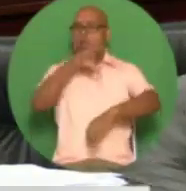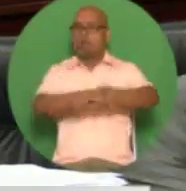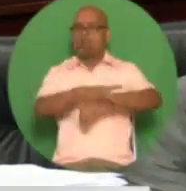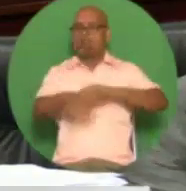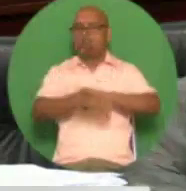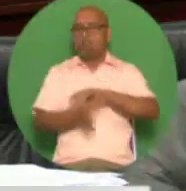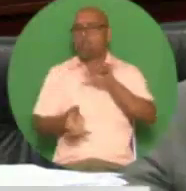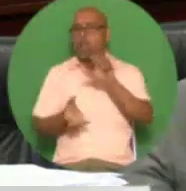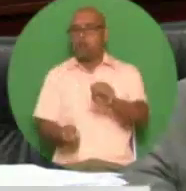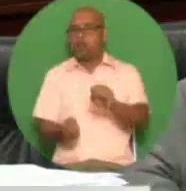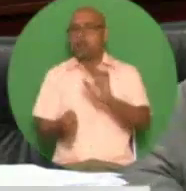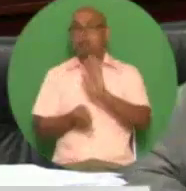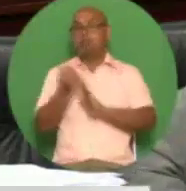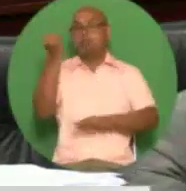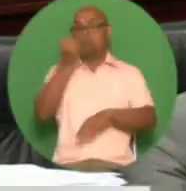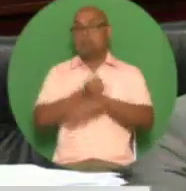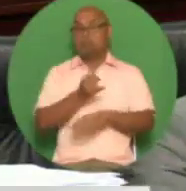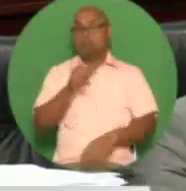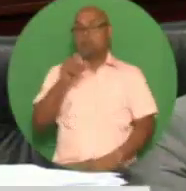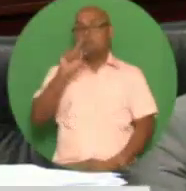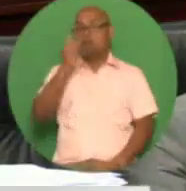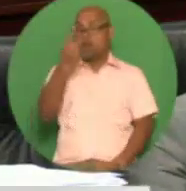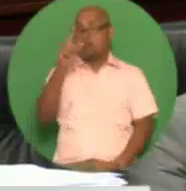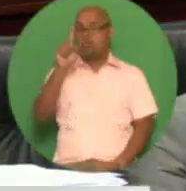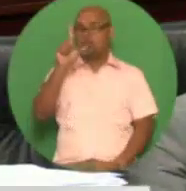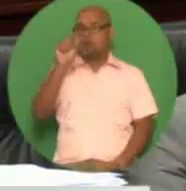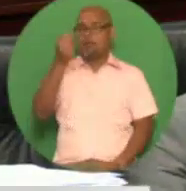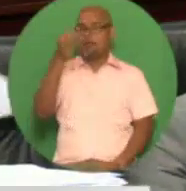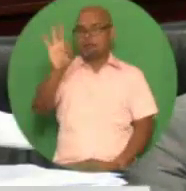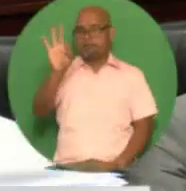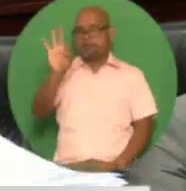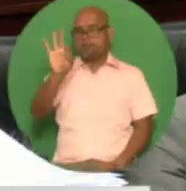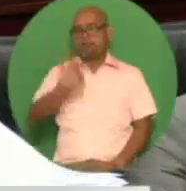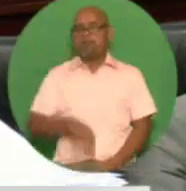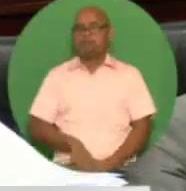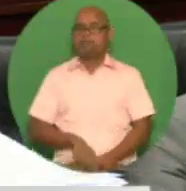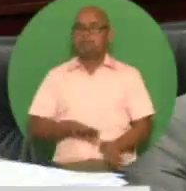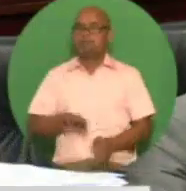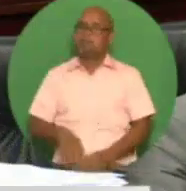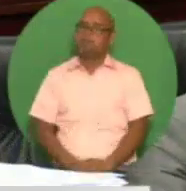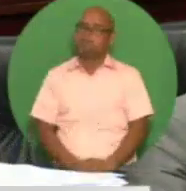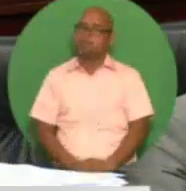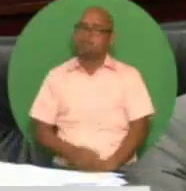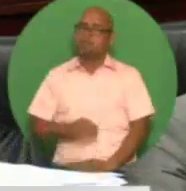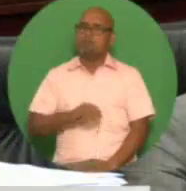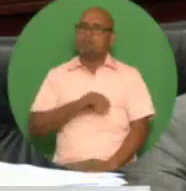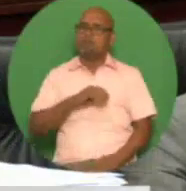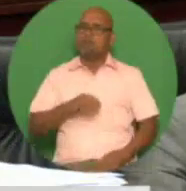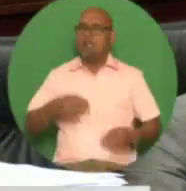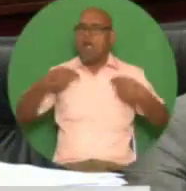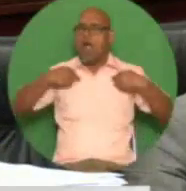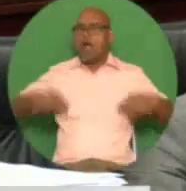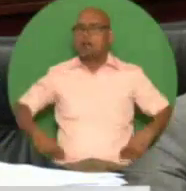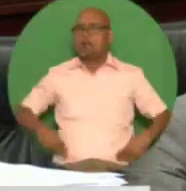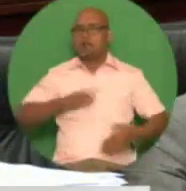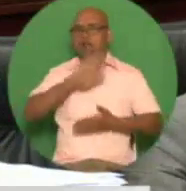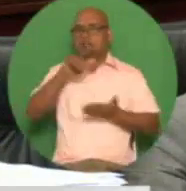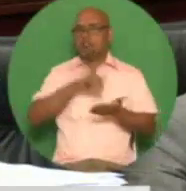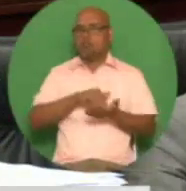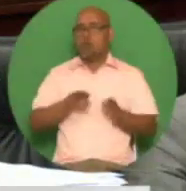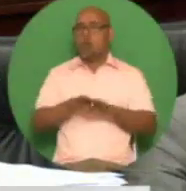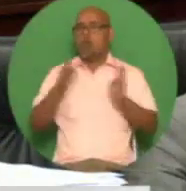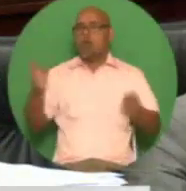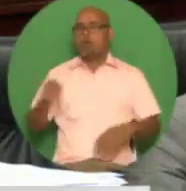2019 24 7 opening hours for remote health centers Madam Speaker we